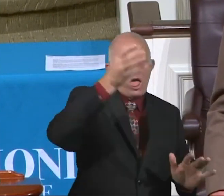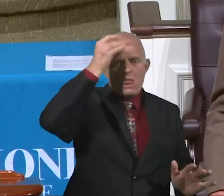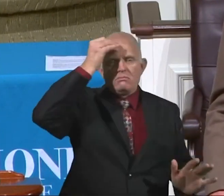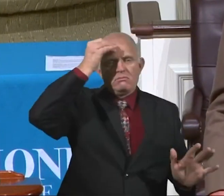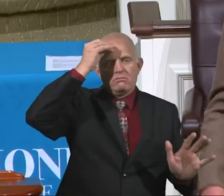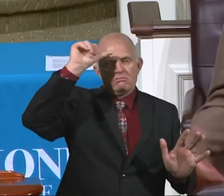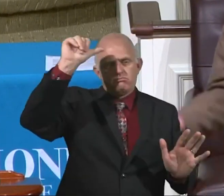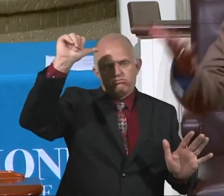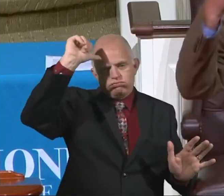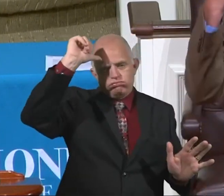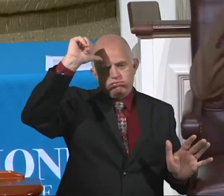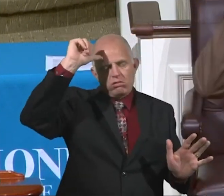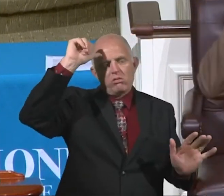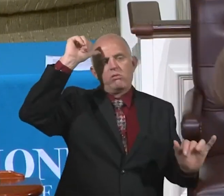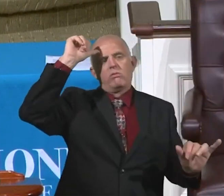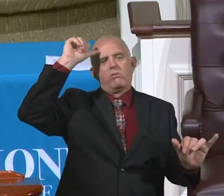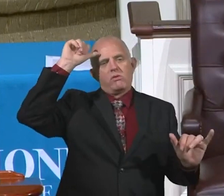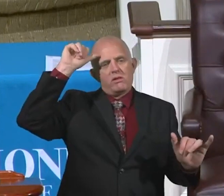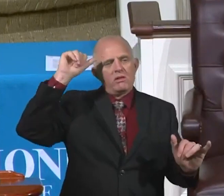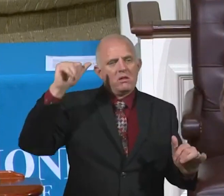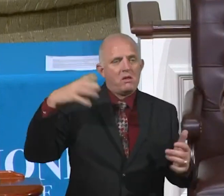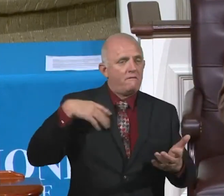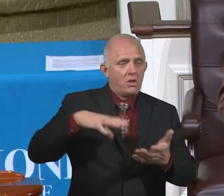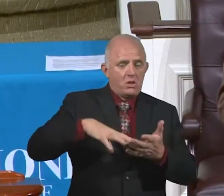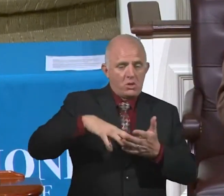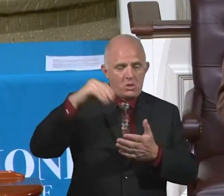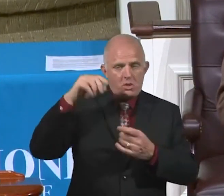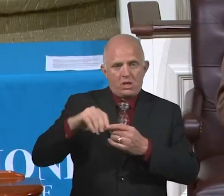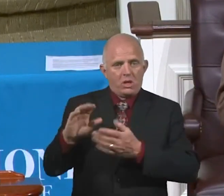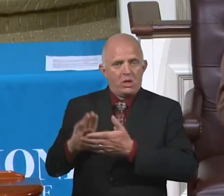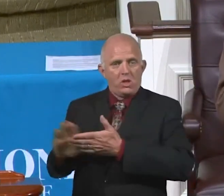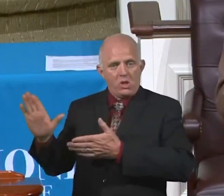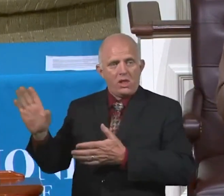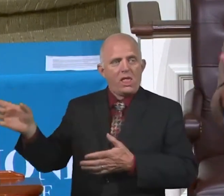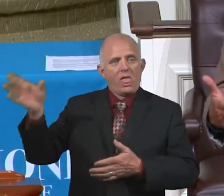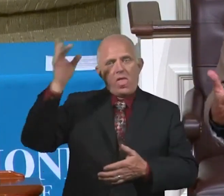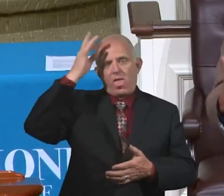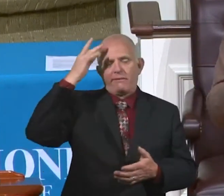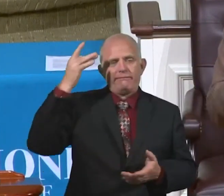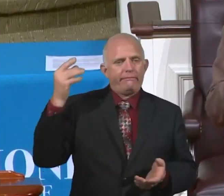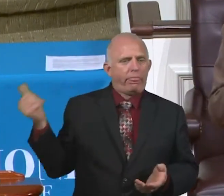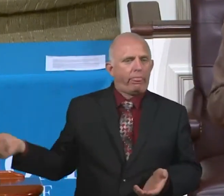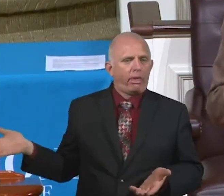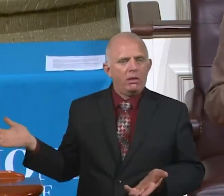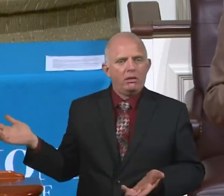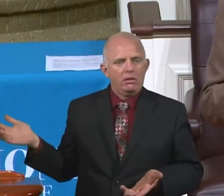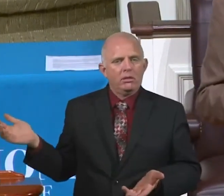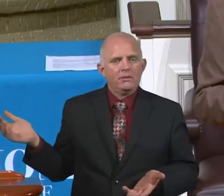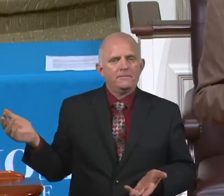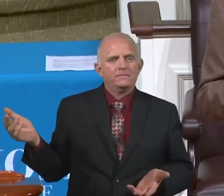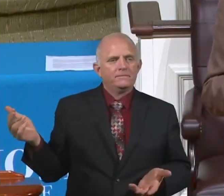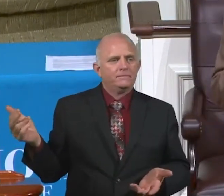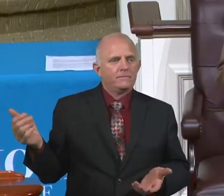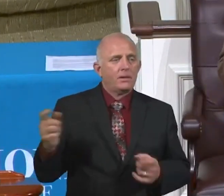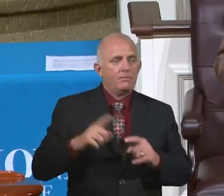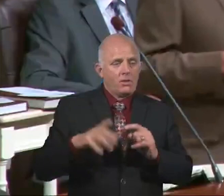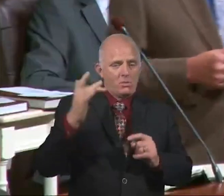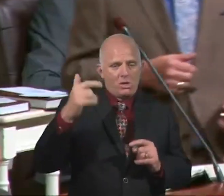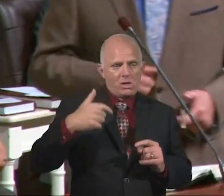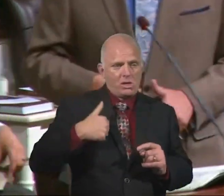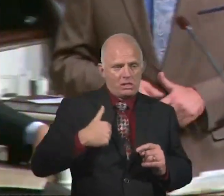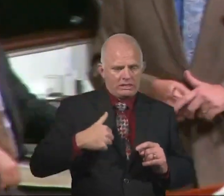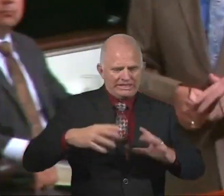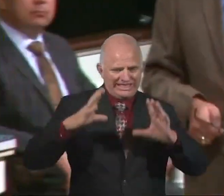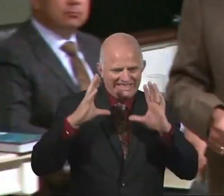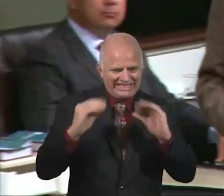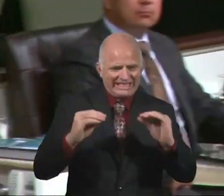college. If I learned it, went in one ear and out the other. But now that I'm teaching it, it becomes a part of me. Some of